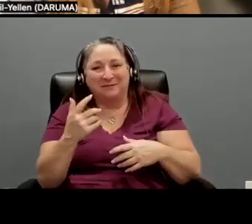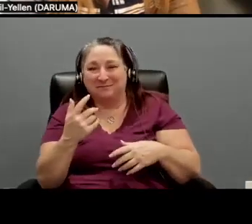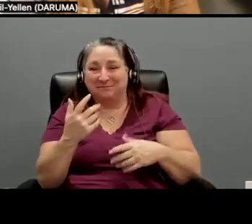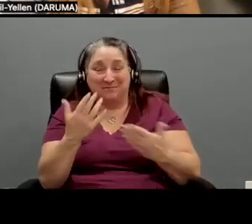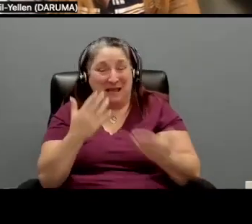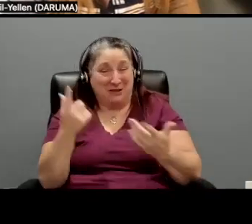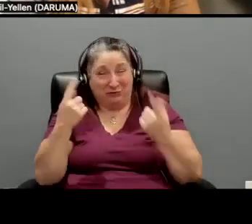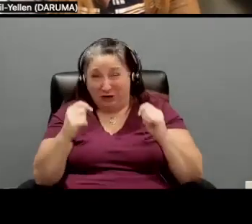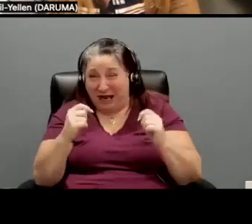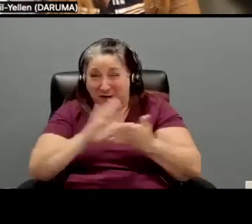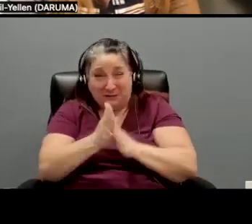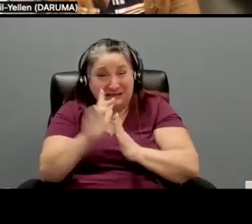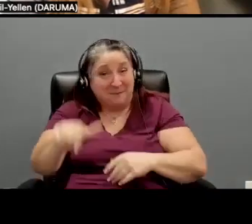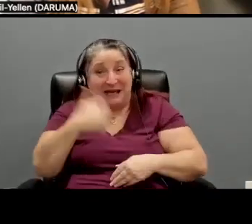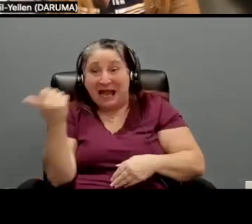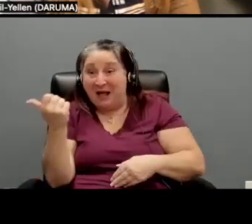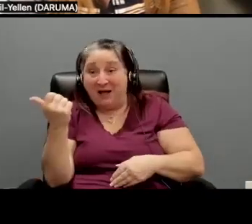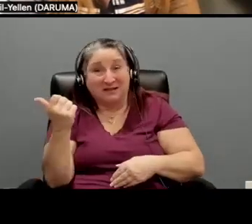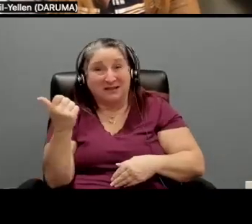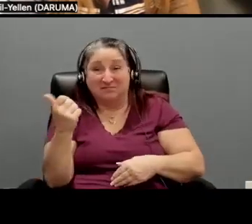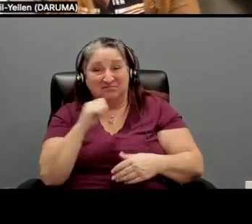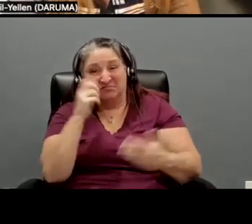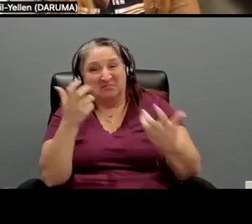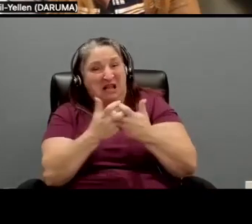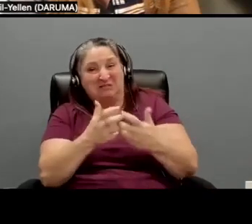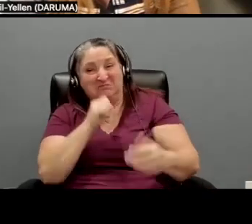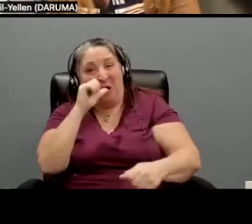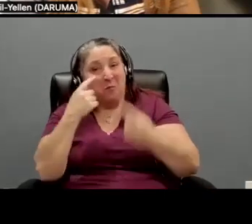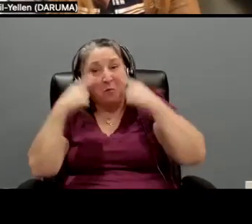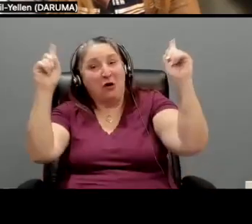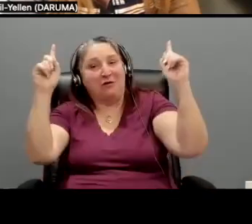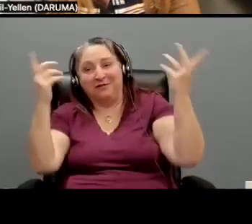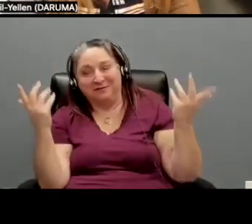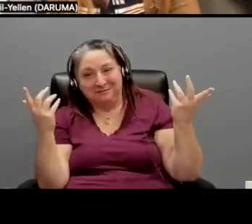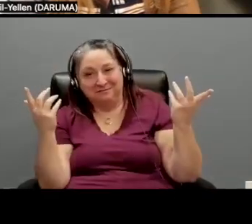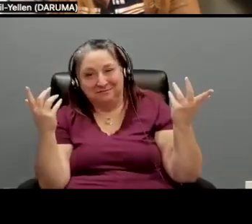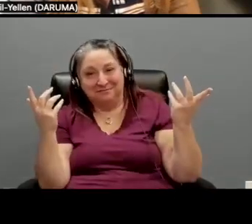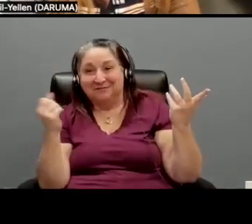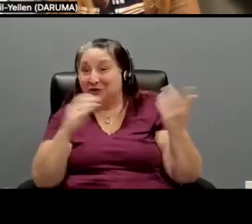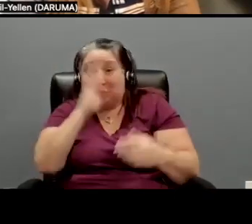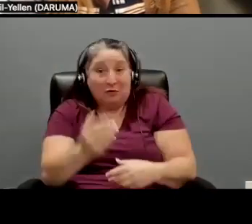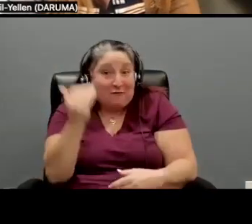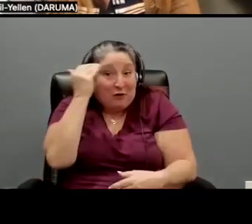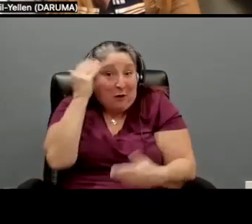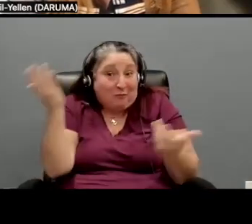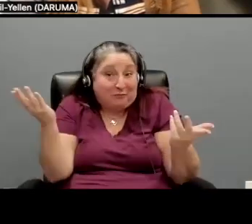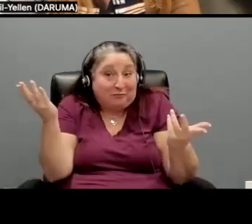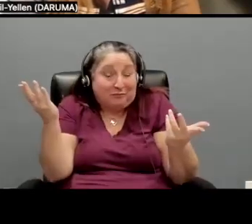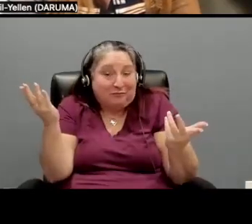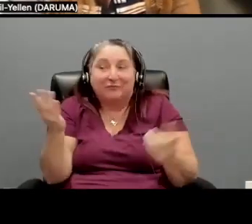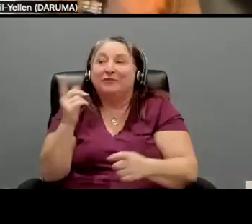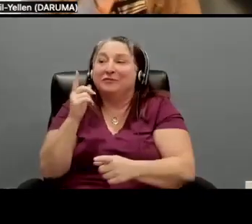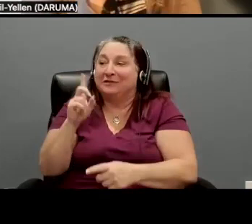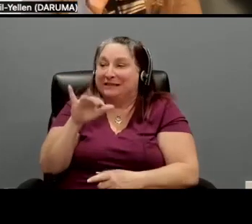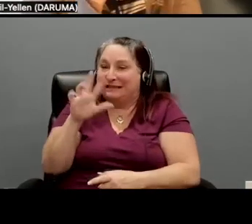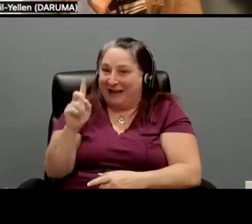not have resonated as much with us from the, from the performance audition standpoint. So, you know, you never know. Right, right.